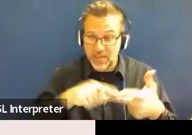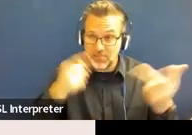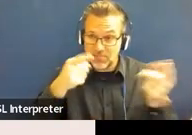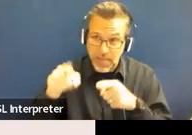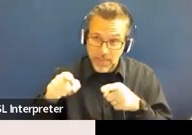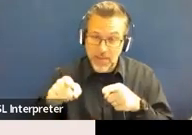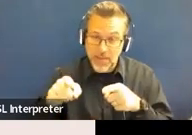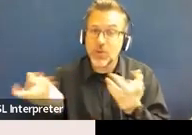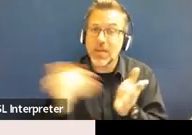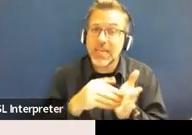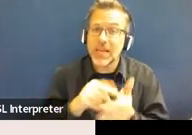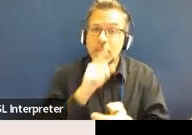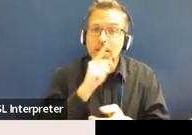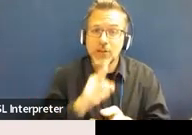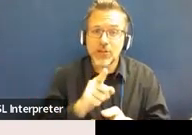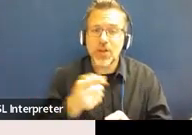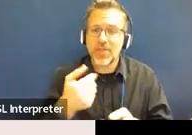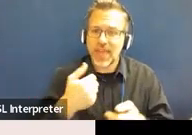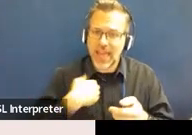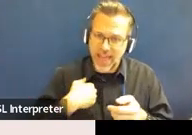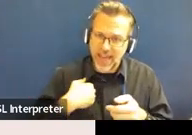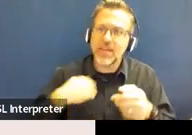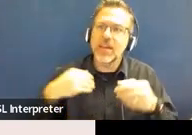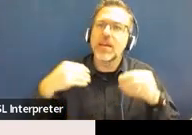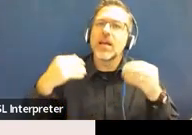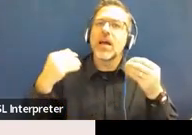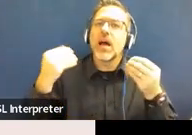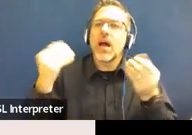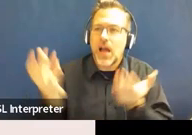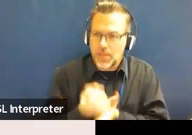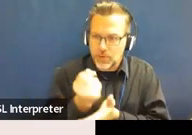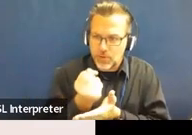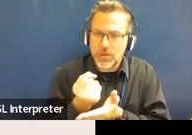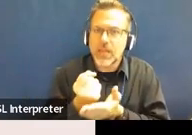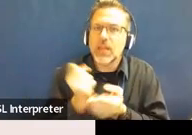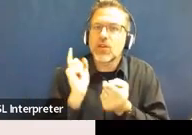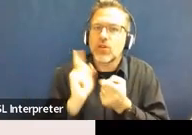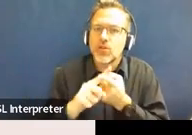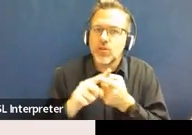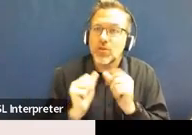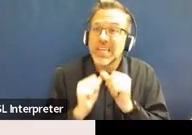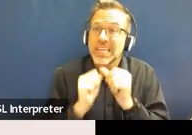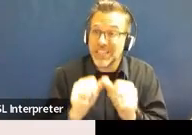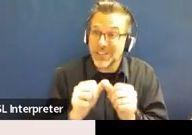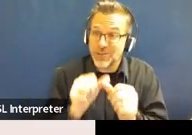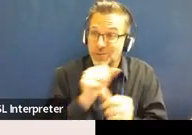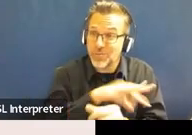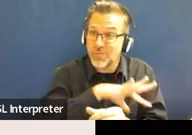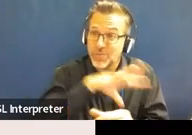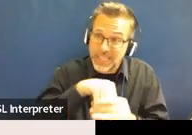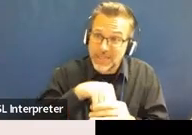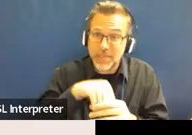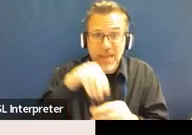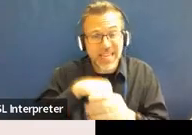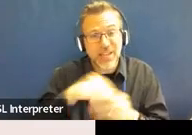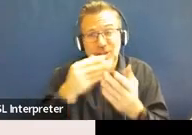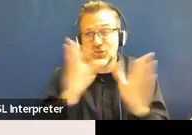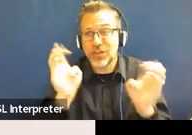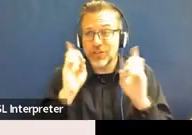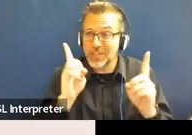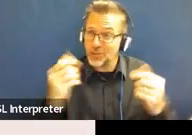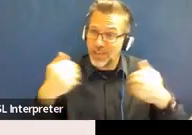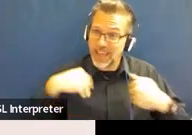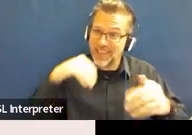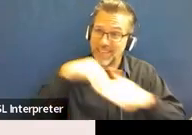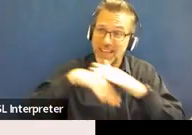that the child is afforded that opportunity to continue to participate in their gen ed curriculum. Do they have that access in